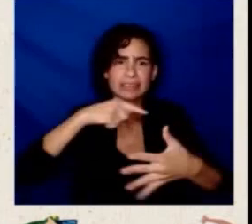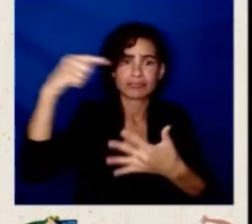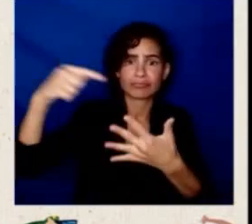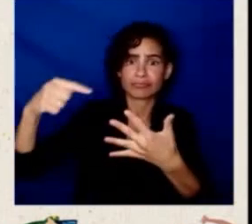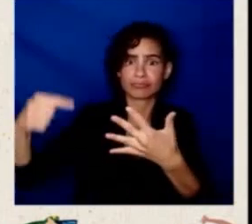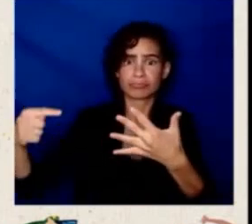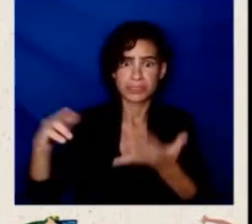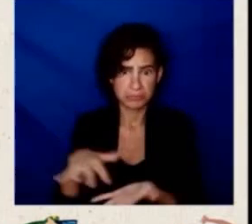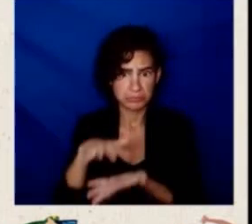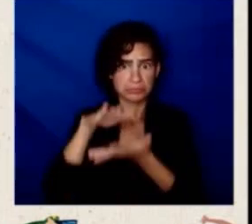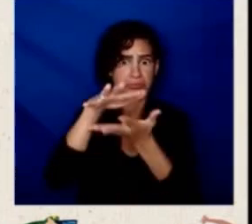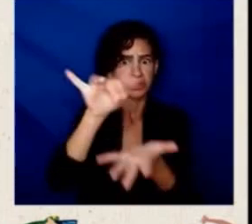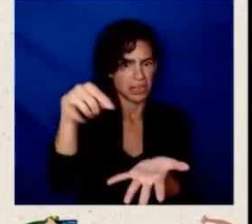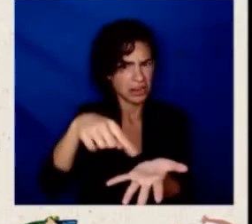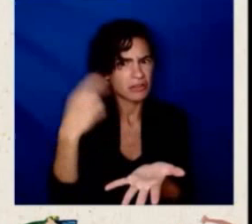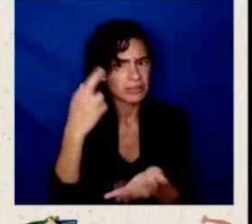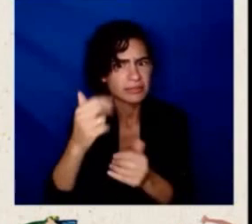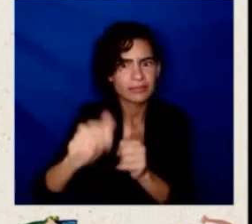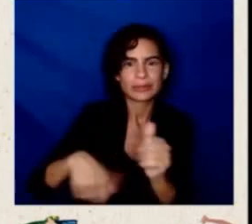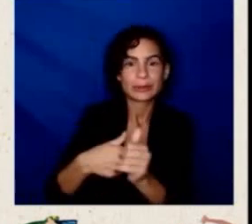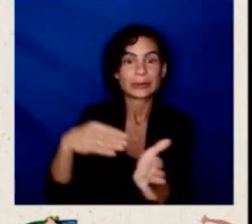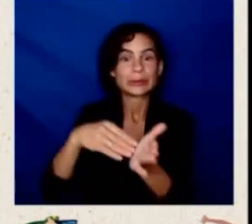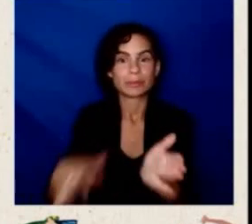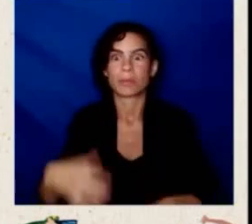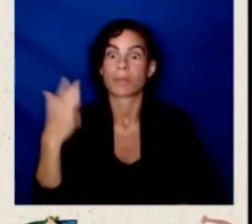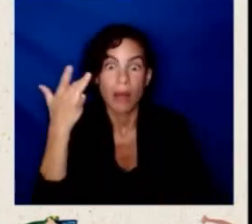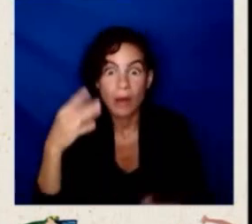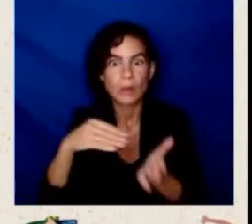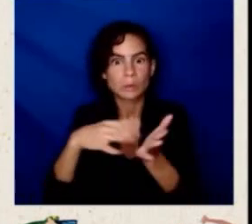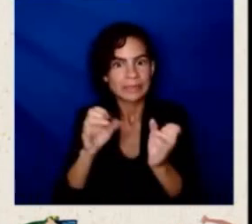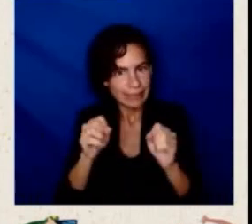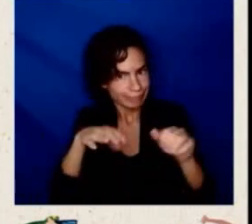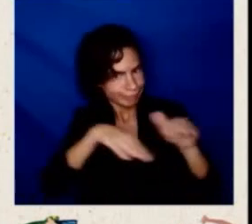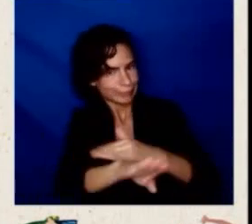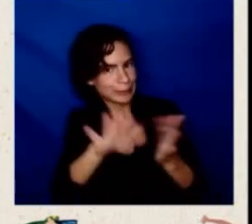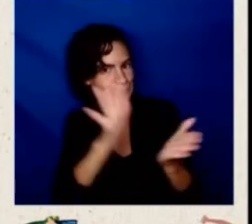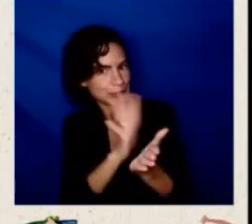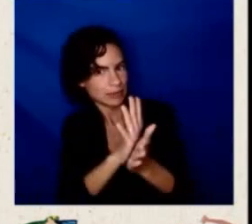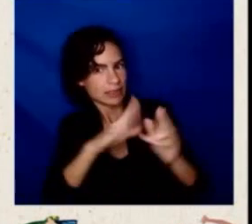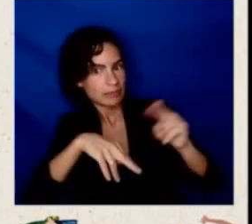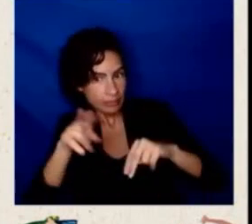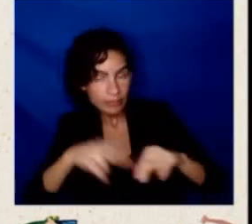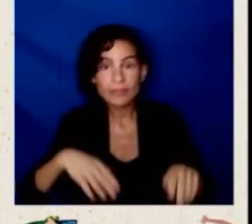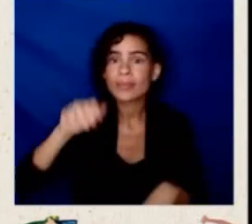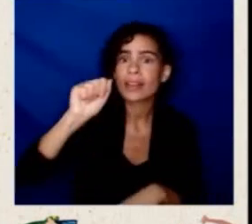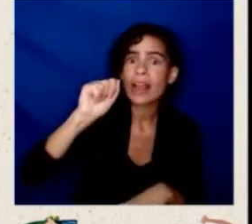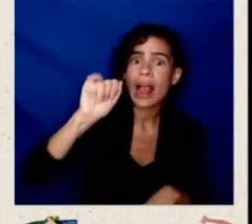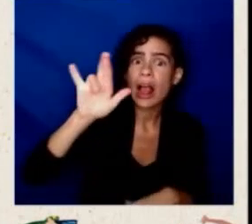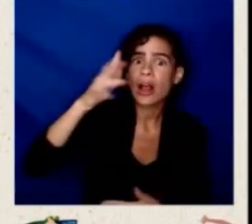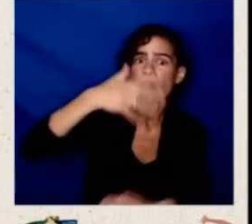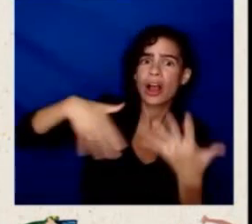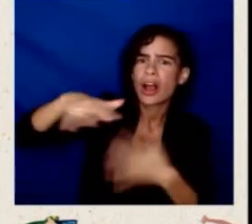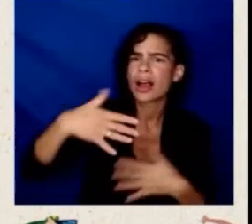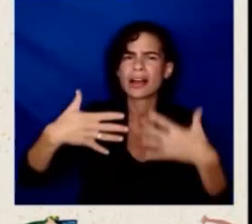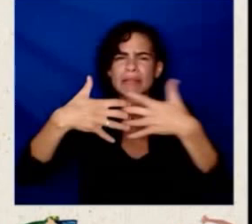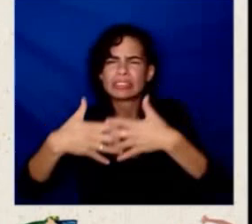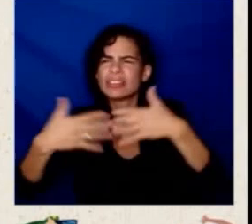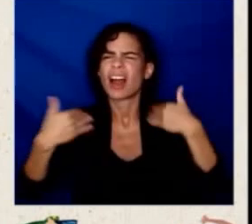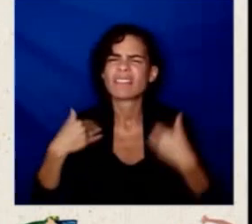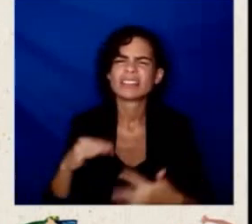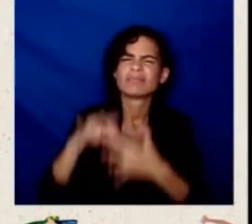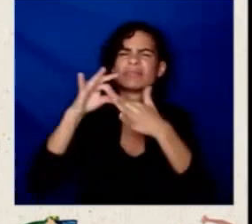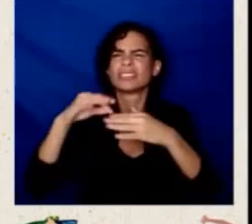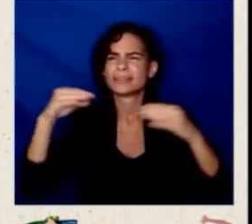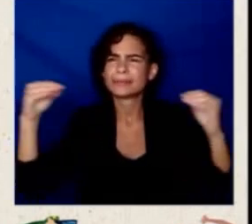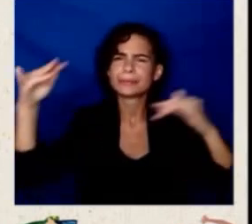their schools. There's funds there for air quality improvements. We know vaccinations work. So